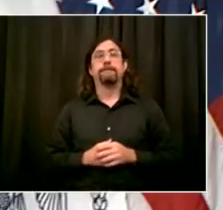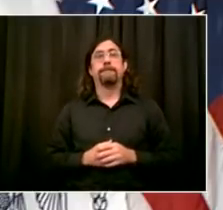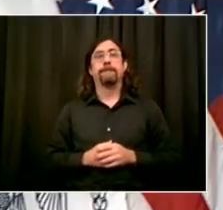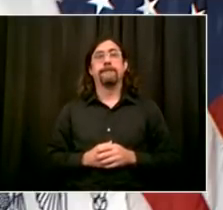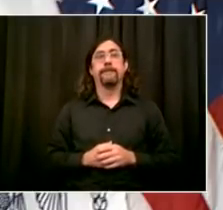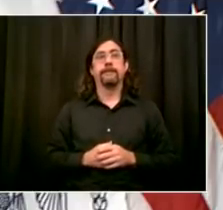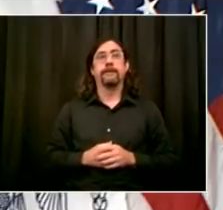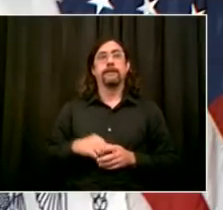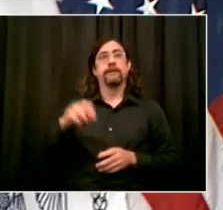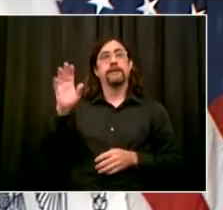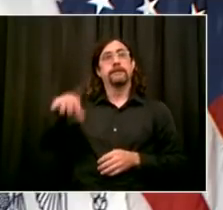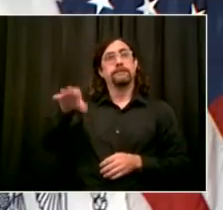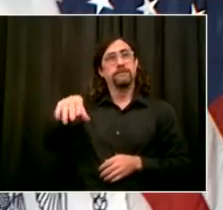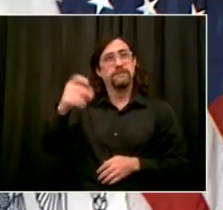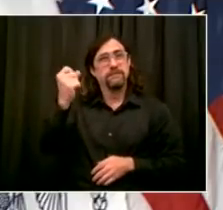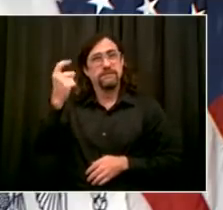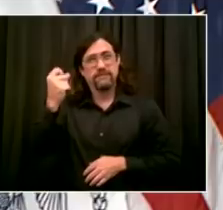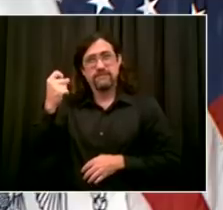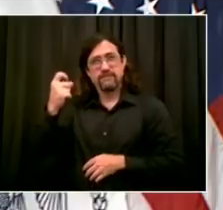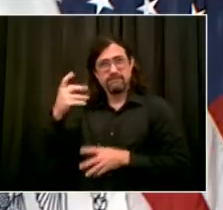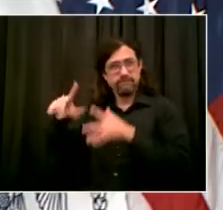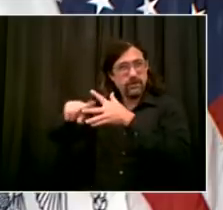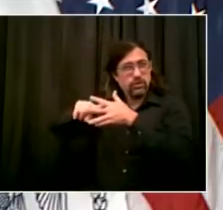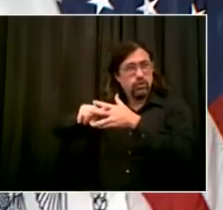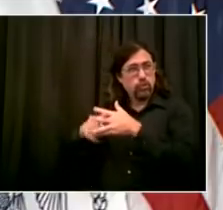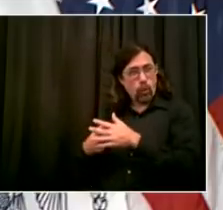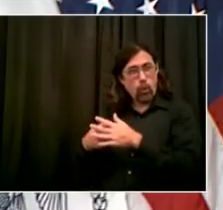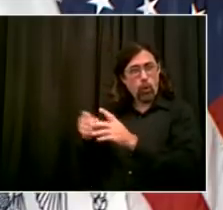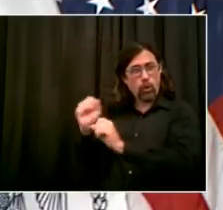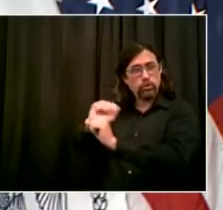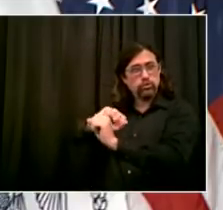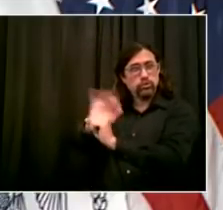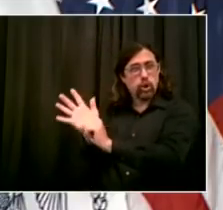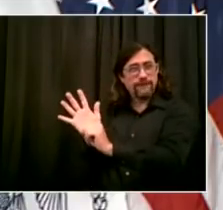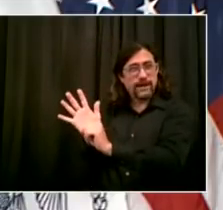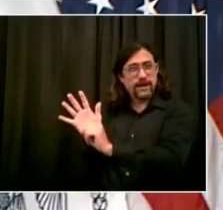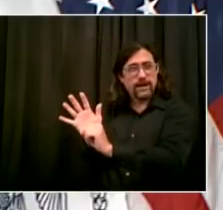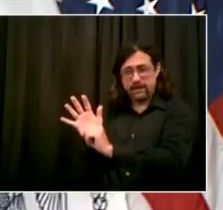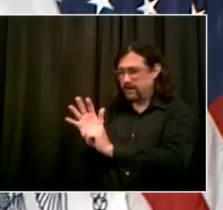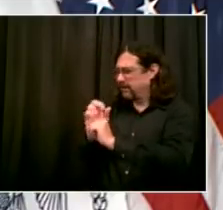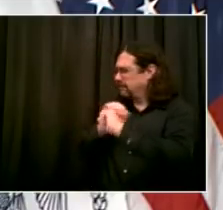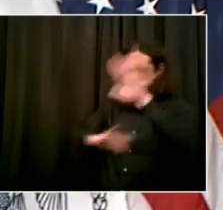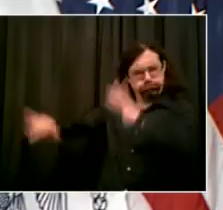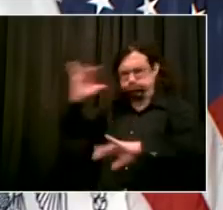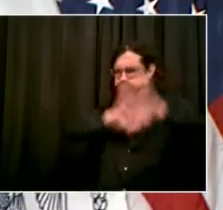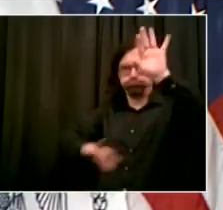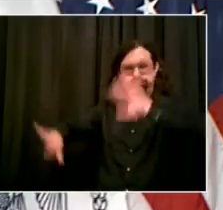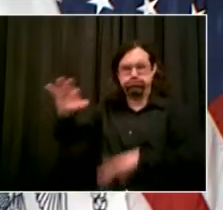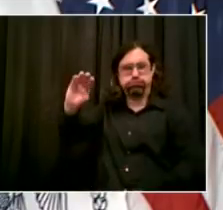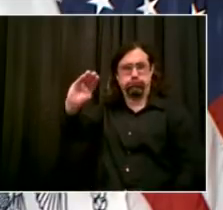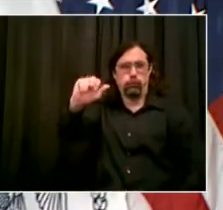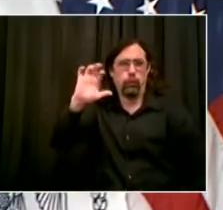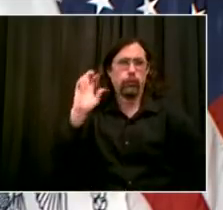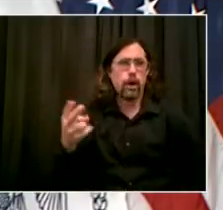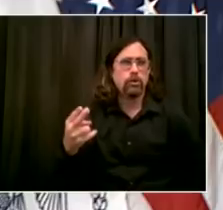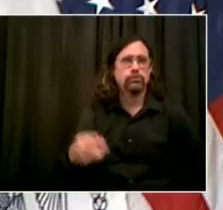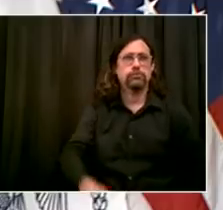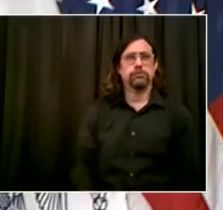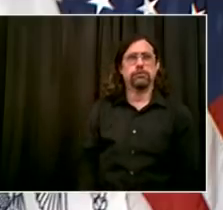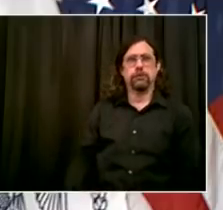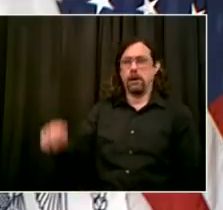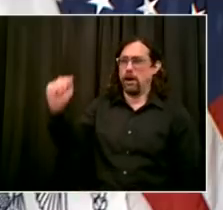and now we have fought back. We have fought this disease back. New York City getting back on our feet, recovering strong,